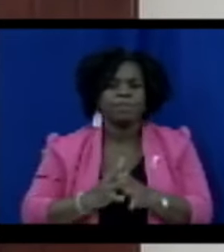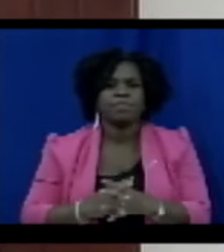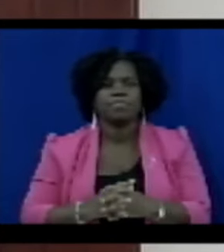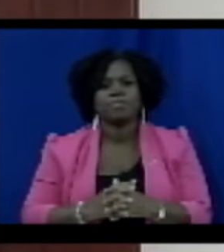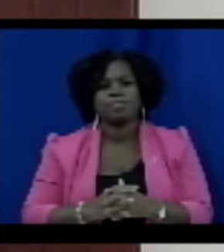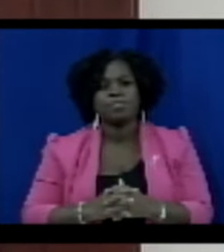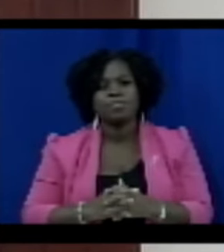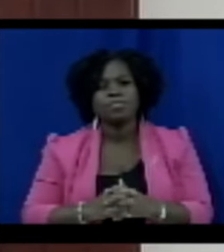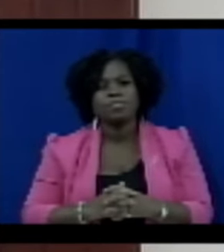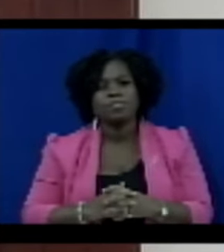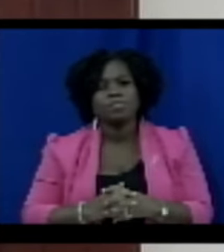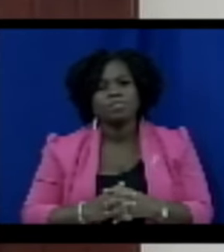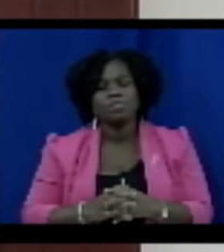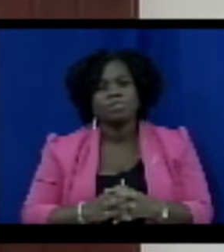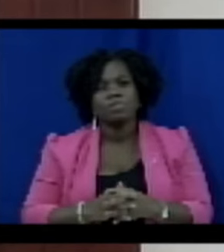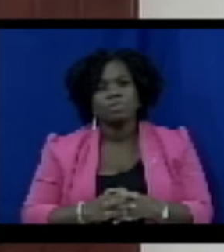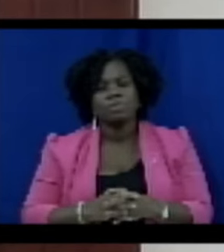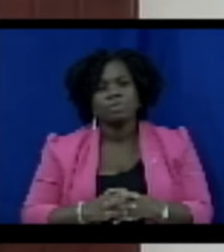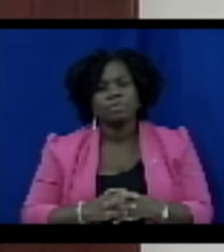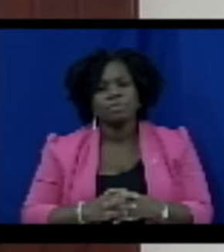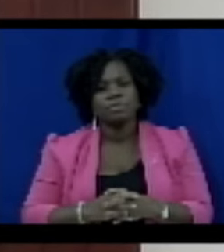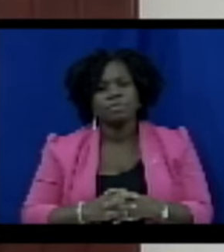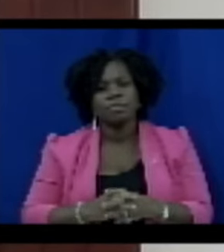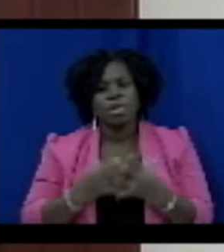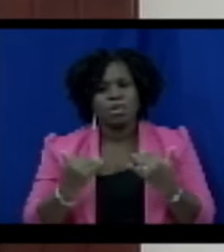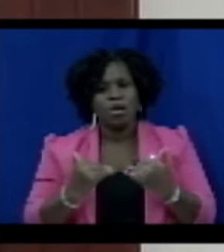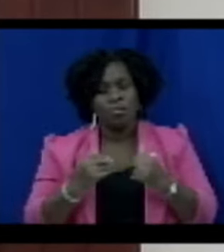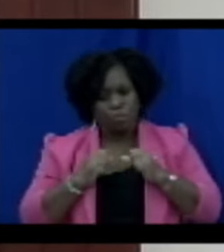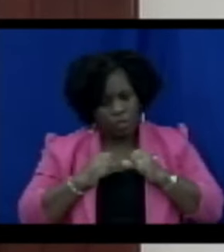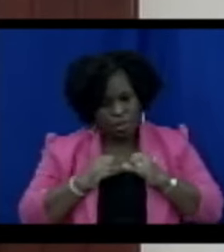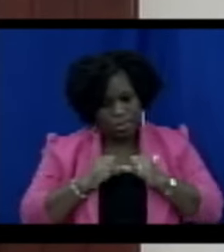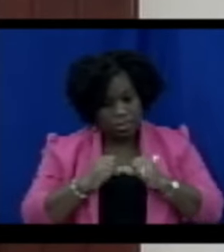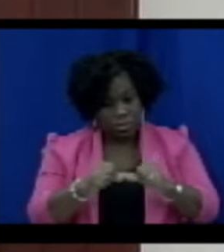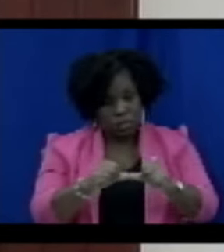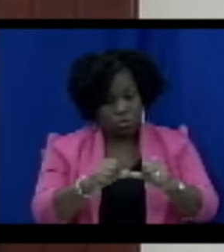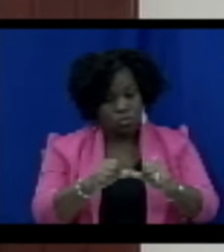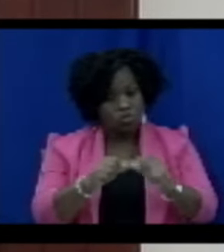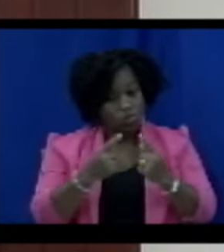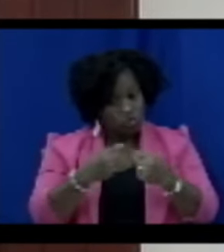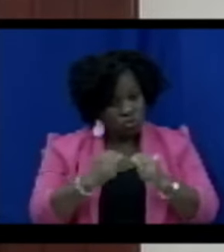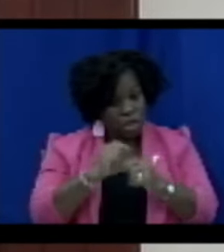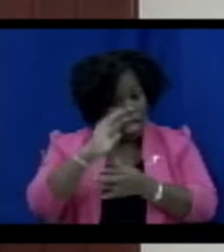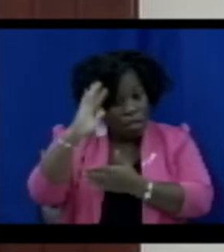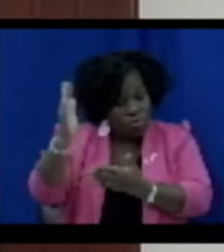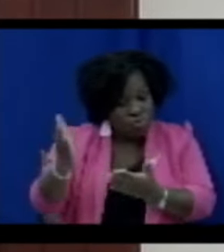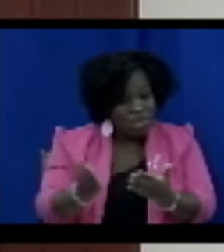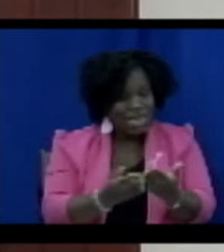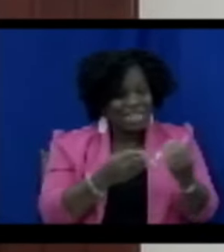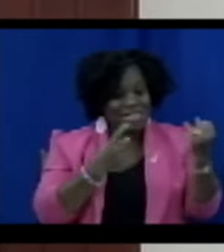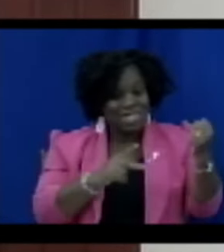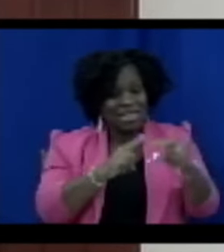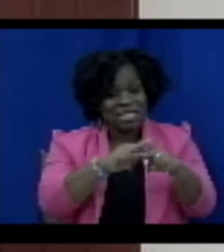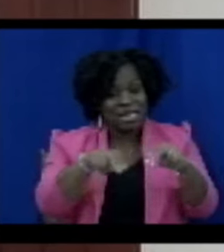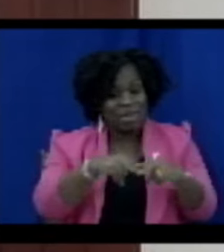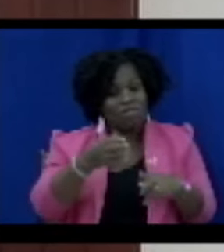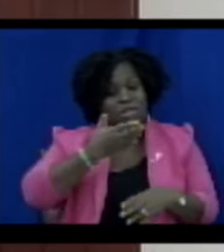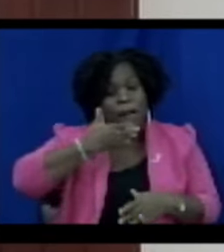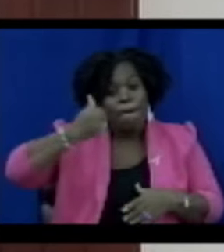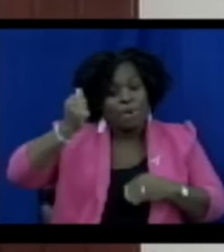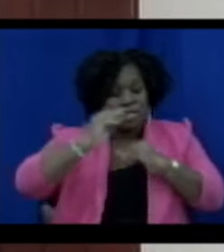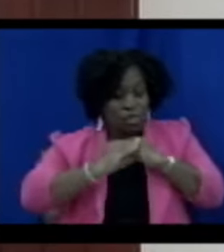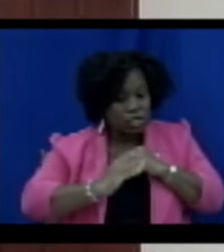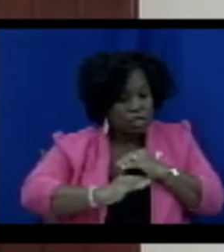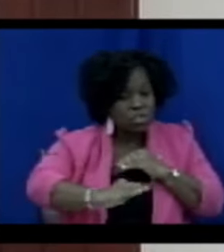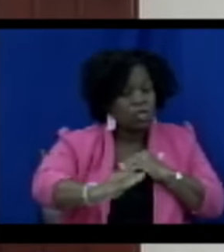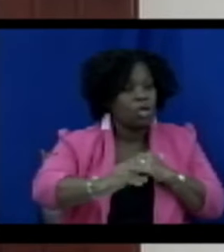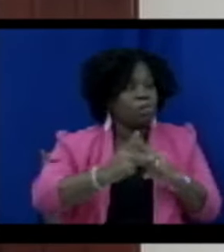and more just society for all as we charter the course of our nation towards a sustainable island state with robust institutions that